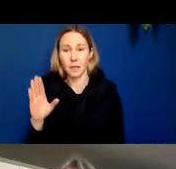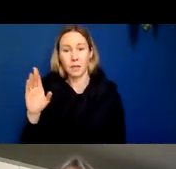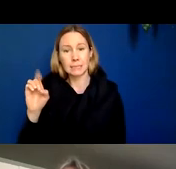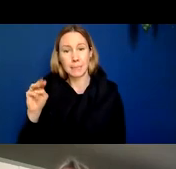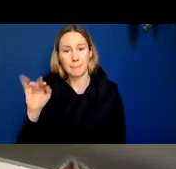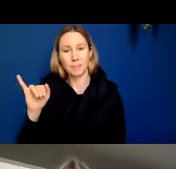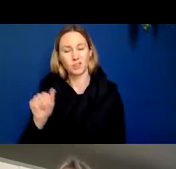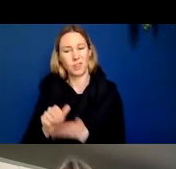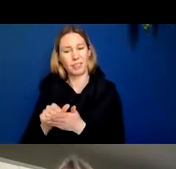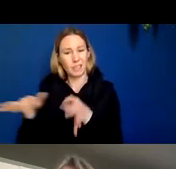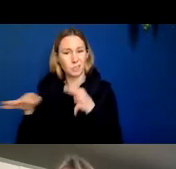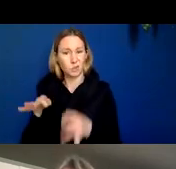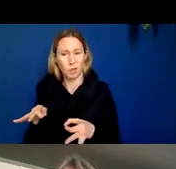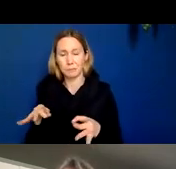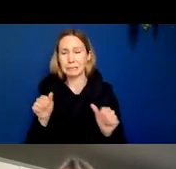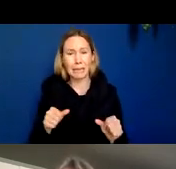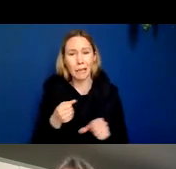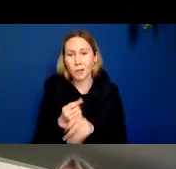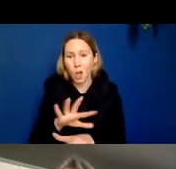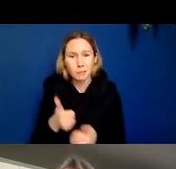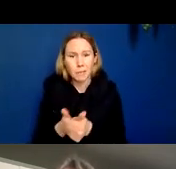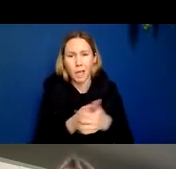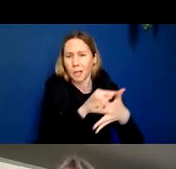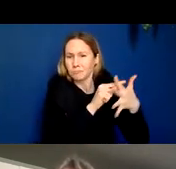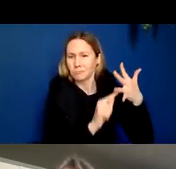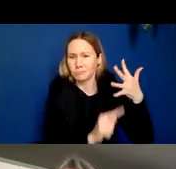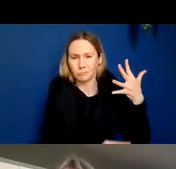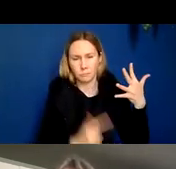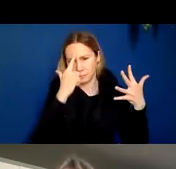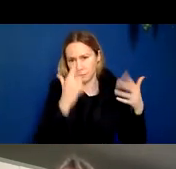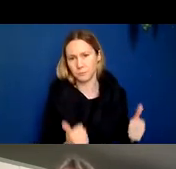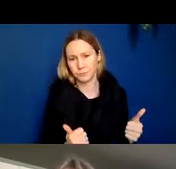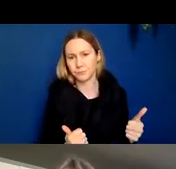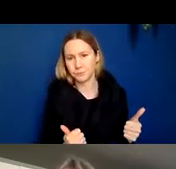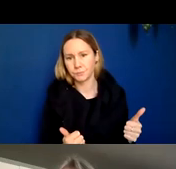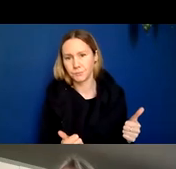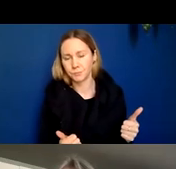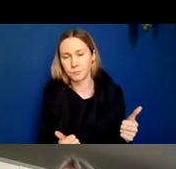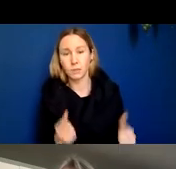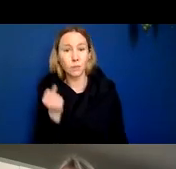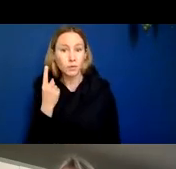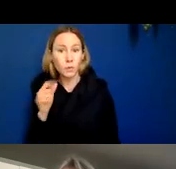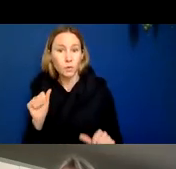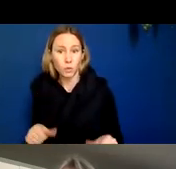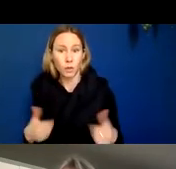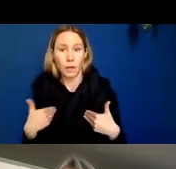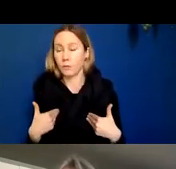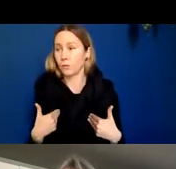that describes a clinical state and then furthermore understanding that you can have